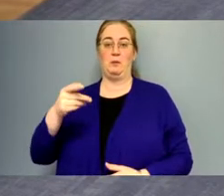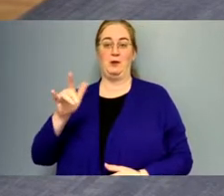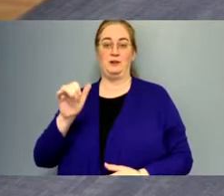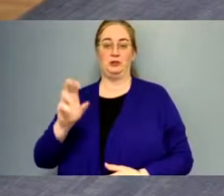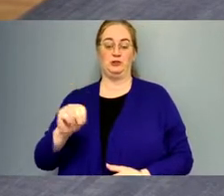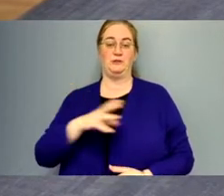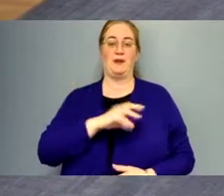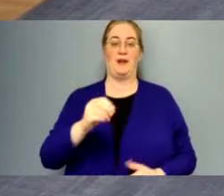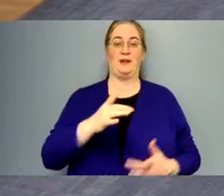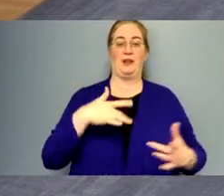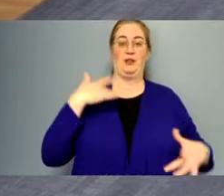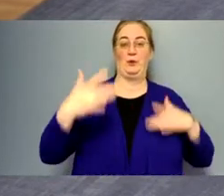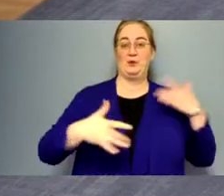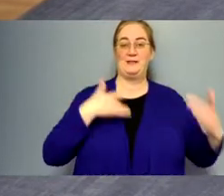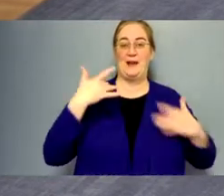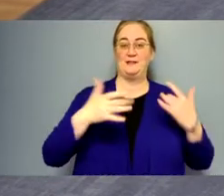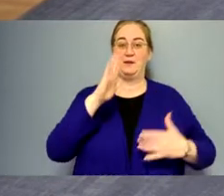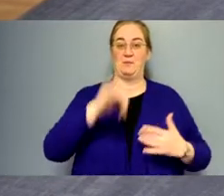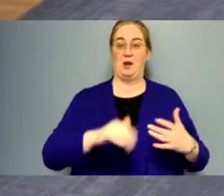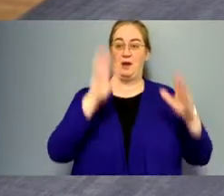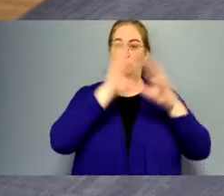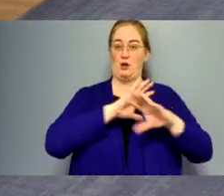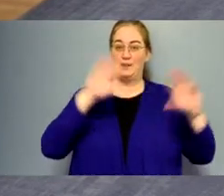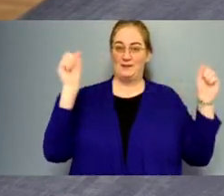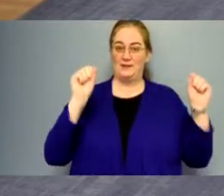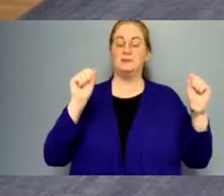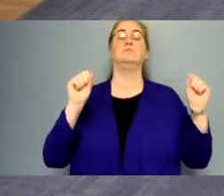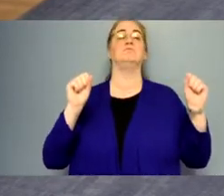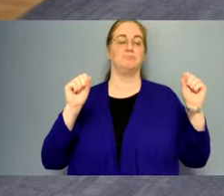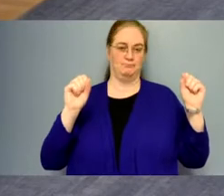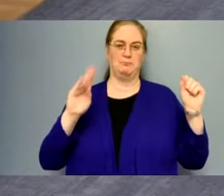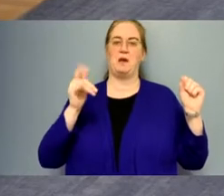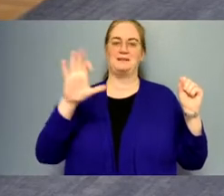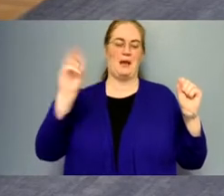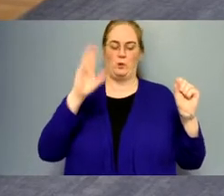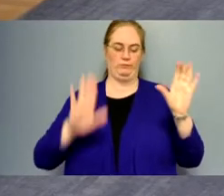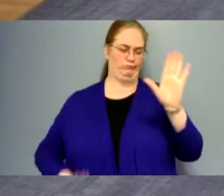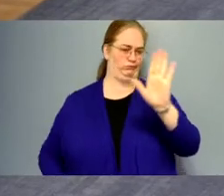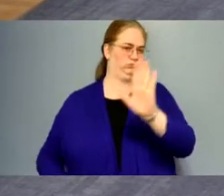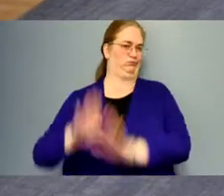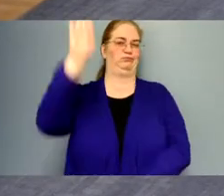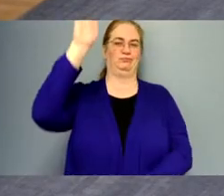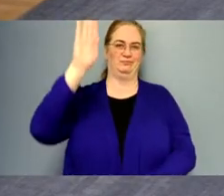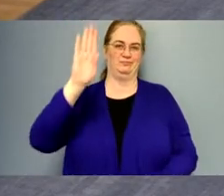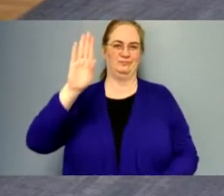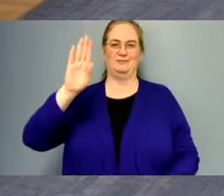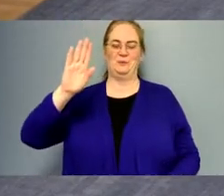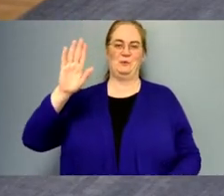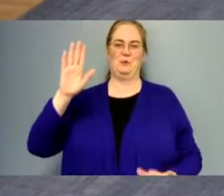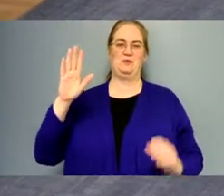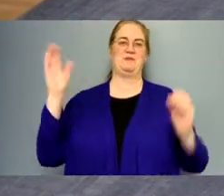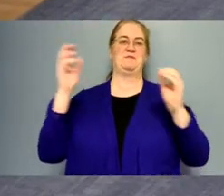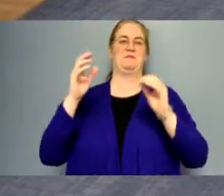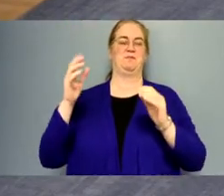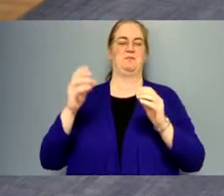and enthusiasm by a president, Bucks County's on its way to break the 10 to the top 10.